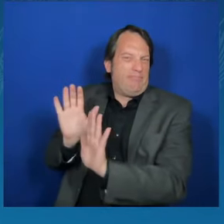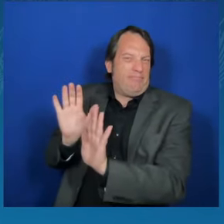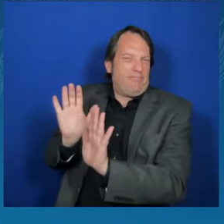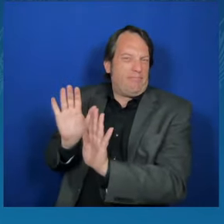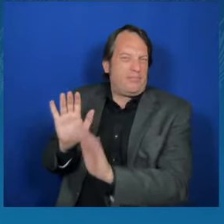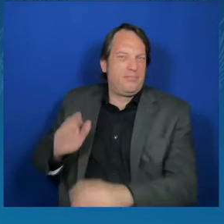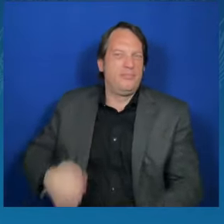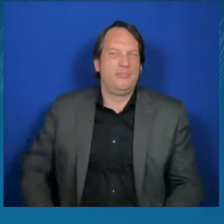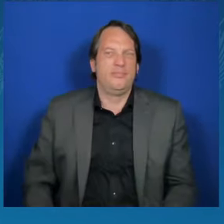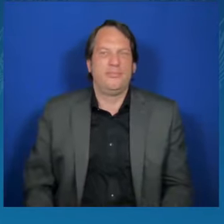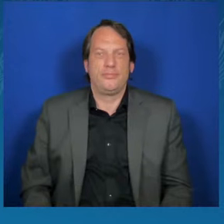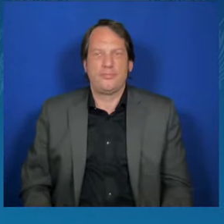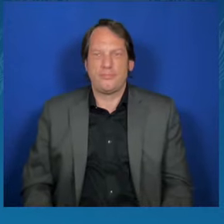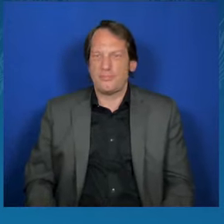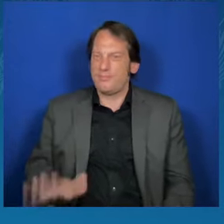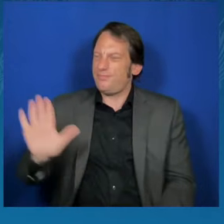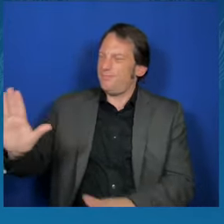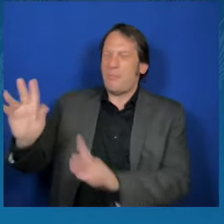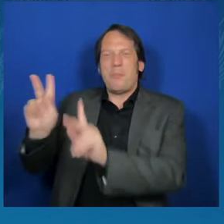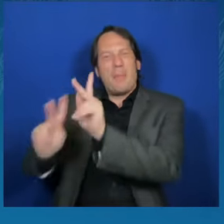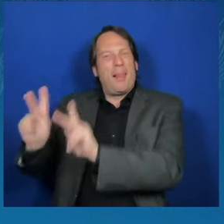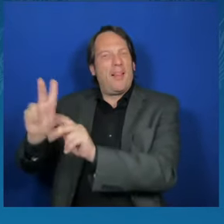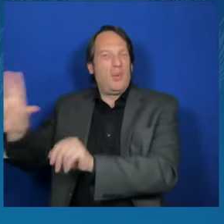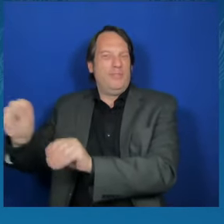the allied stance will remain.